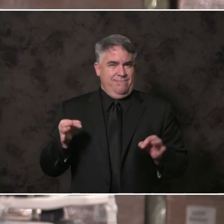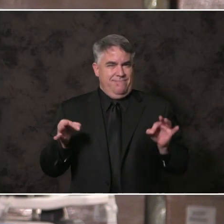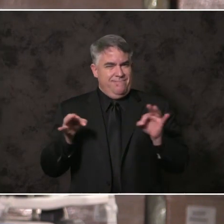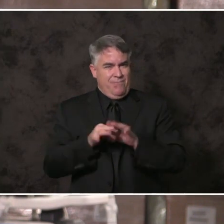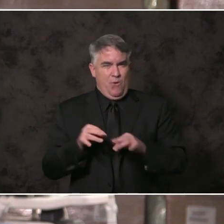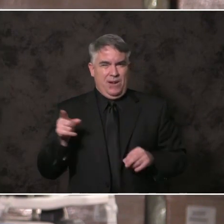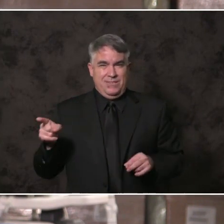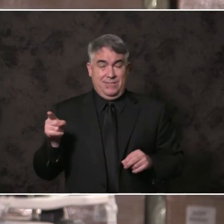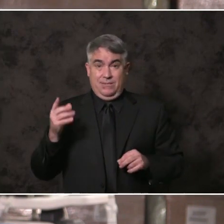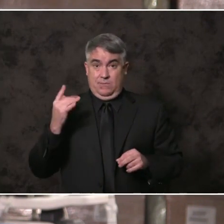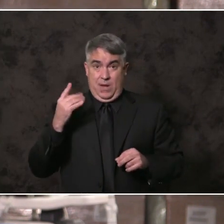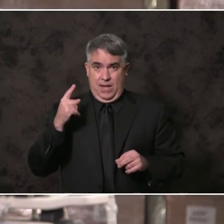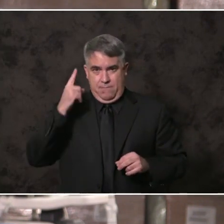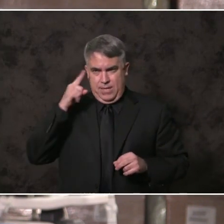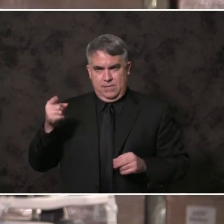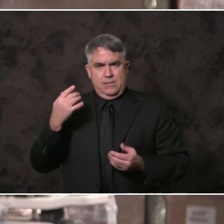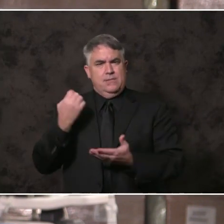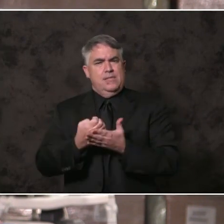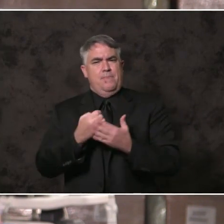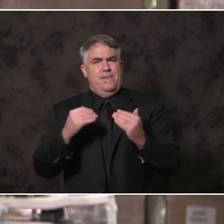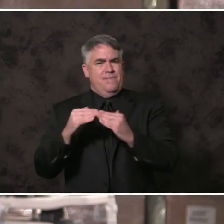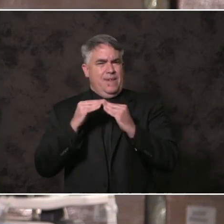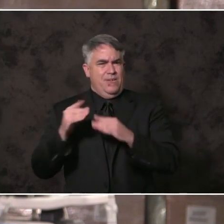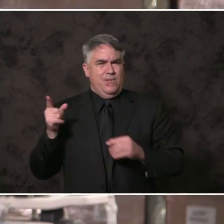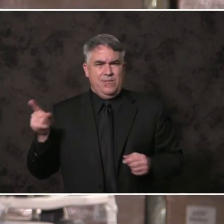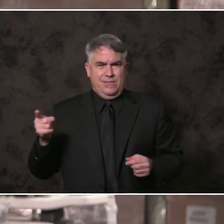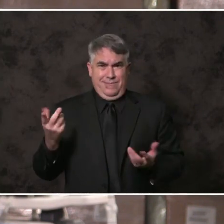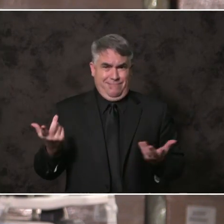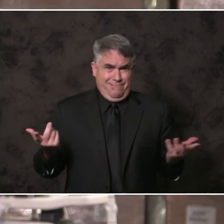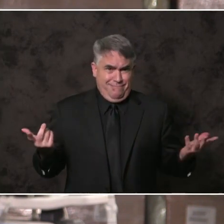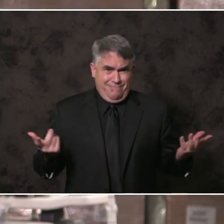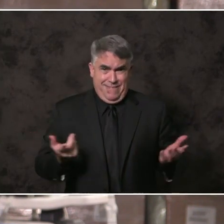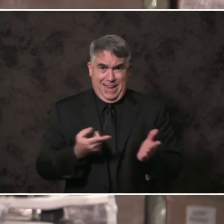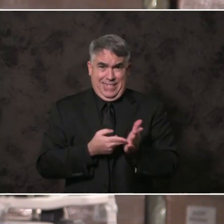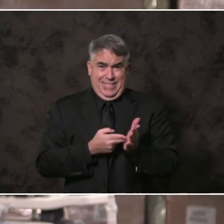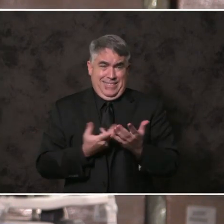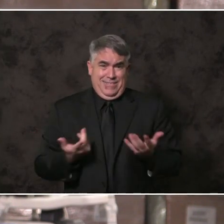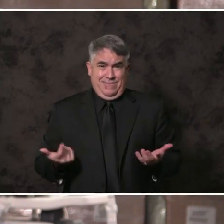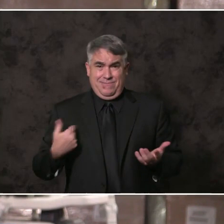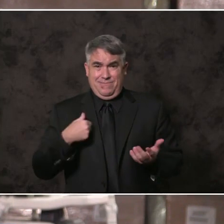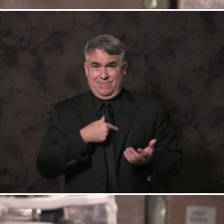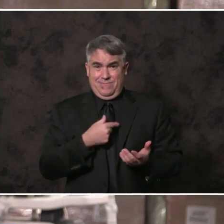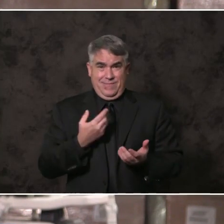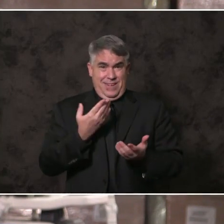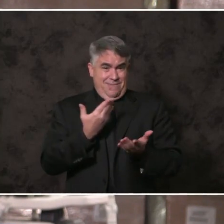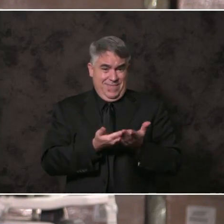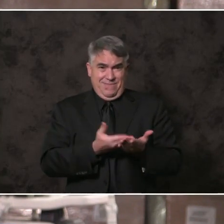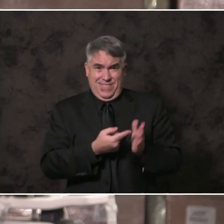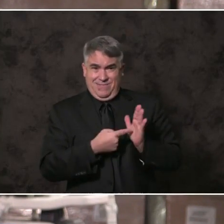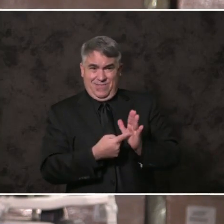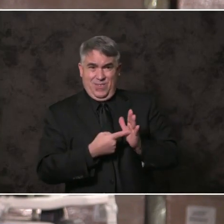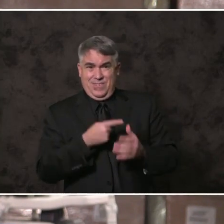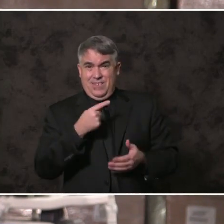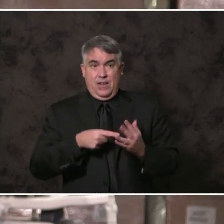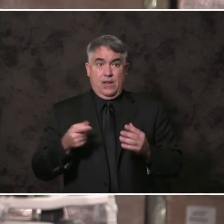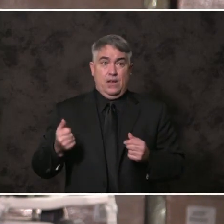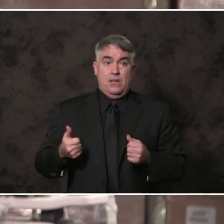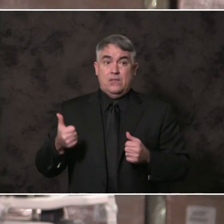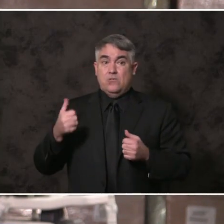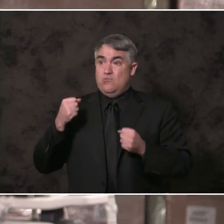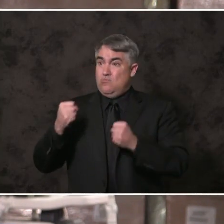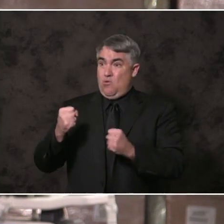fairly. Let's be honest. Our economy was at its strongest when unions were at their peak.